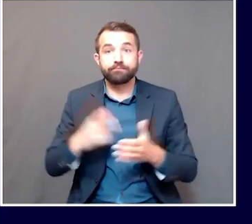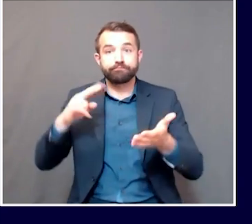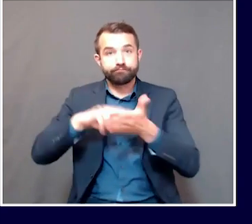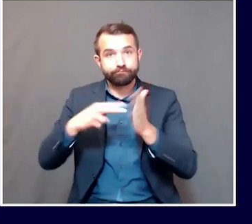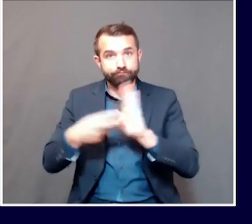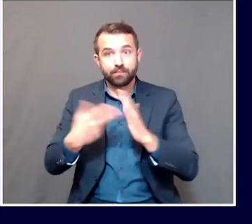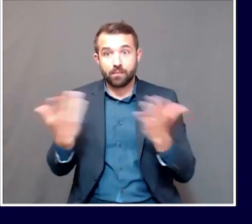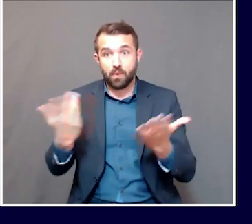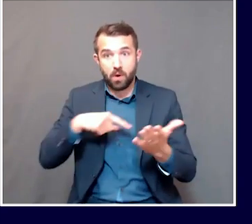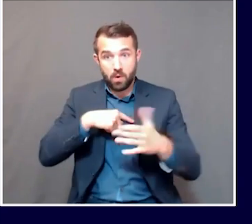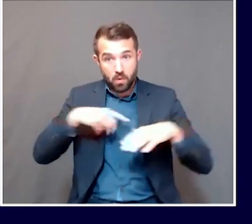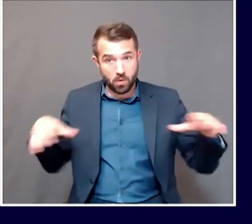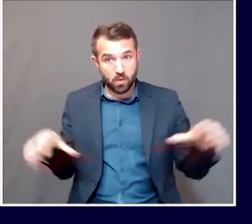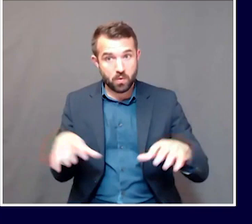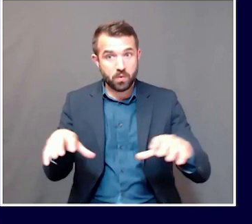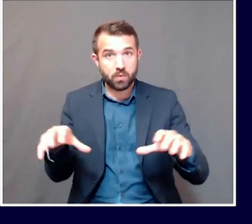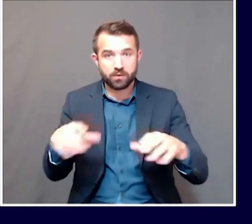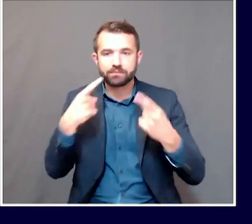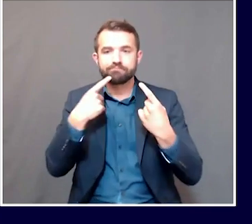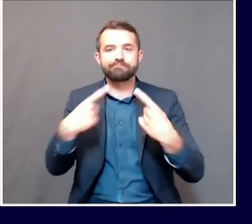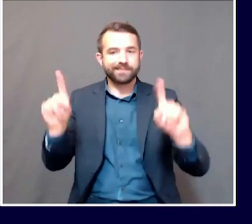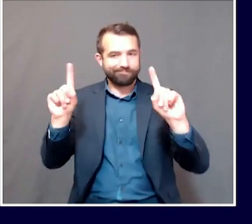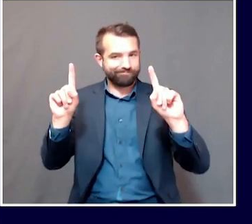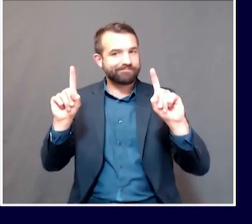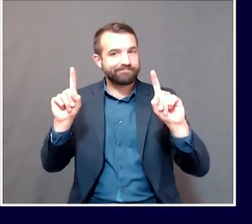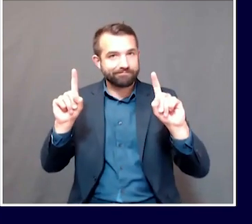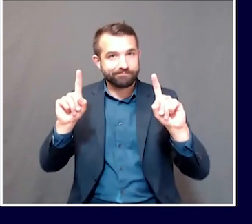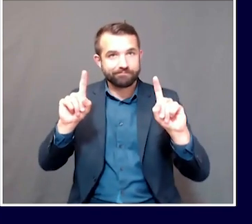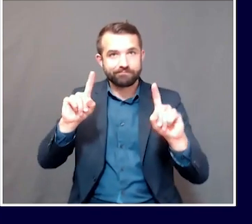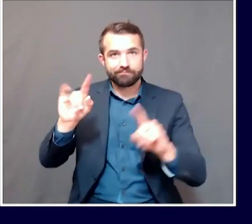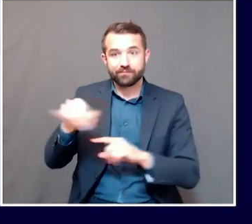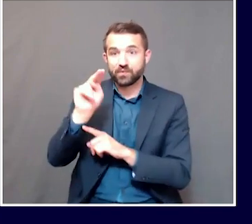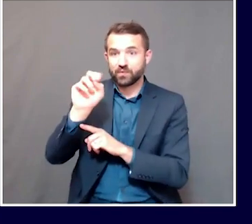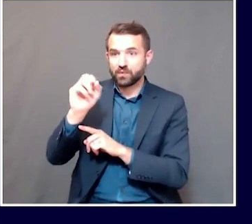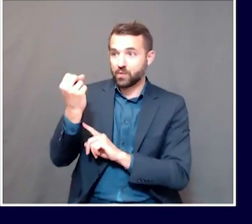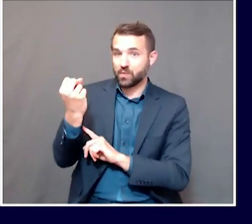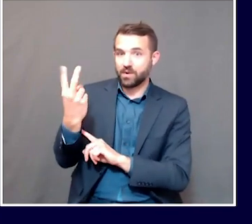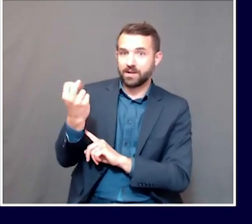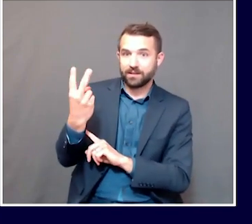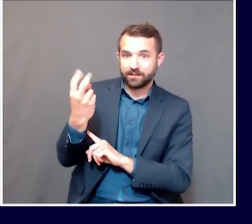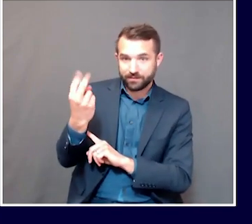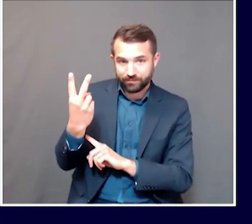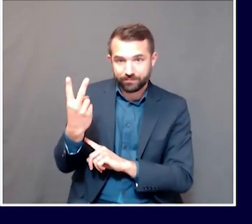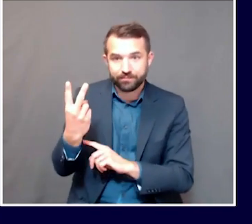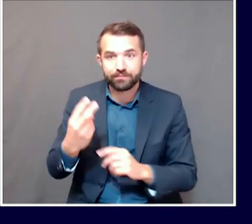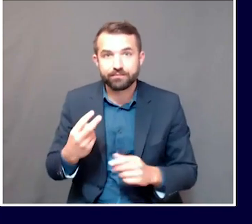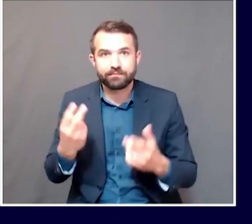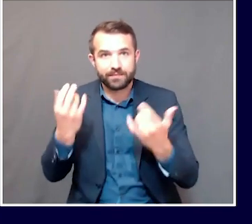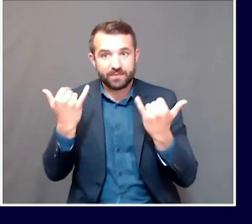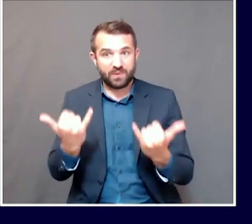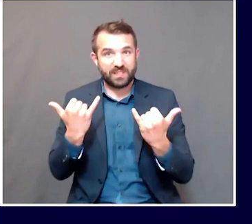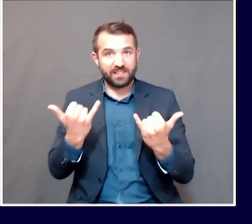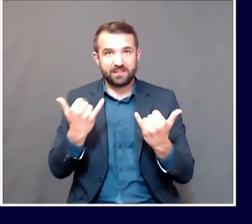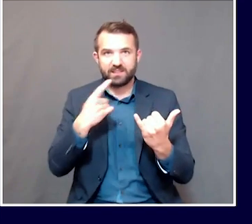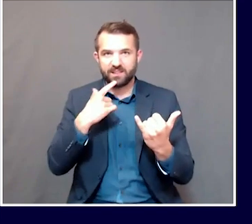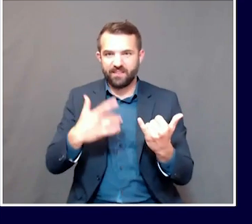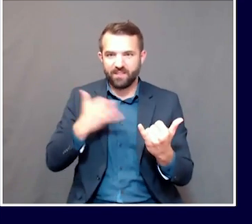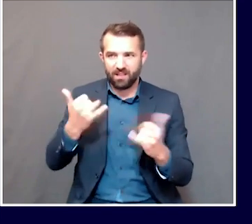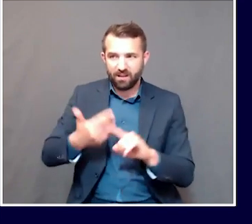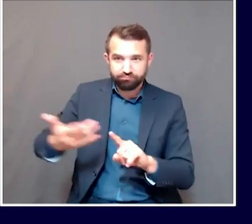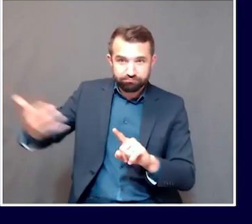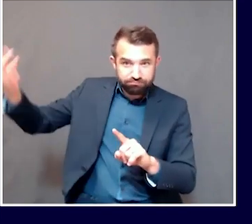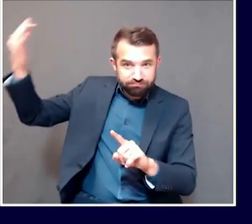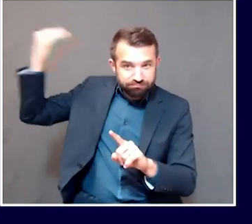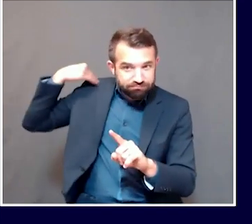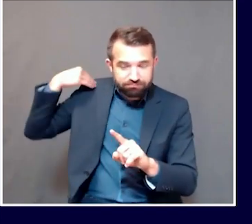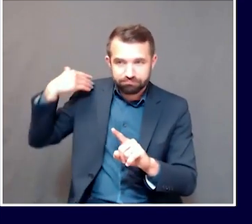Today's the 12th of June, 12th of June, and it seems like forever ago, but it was the 12th of March when Maine